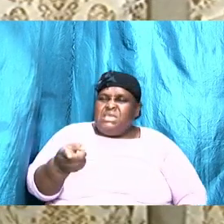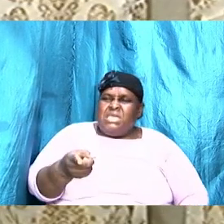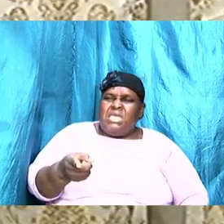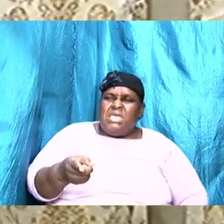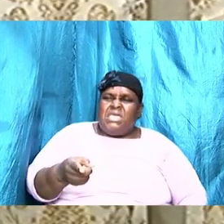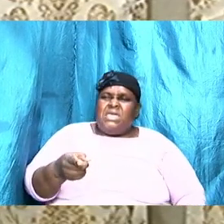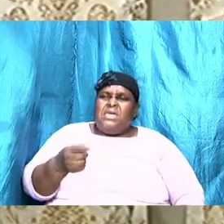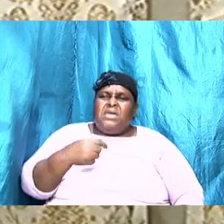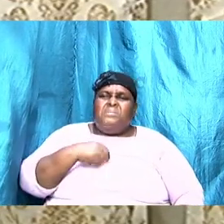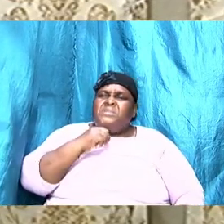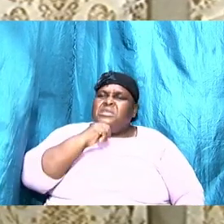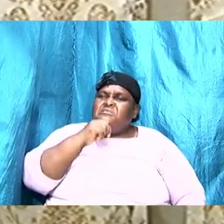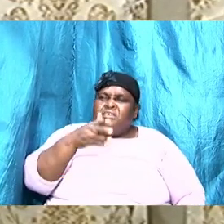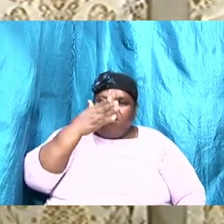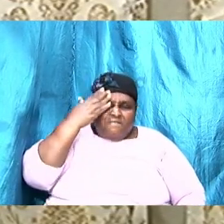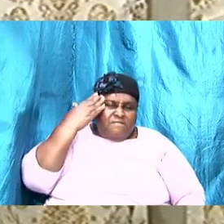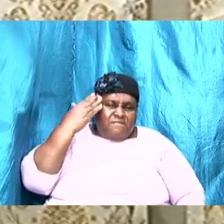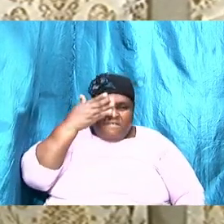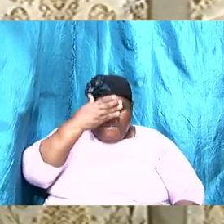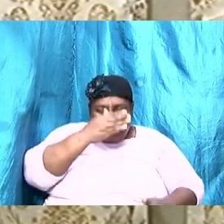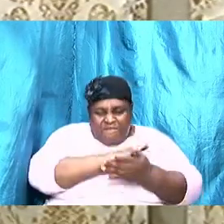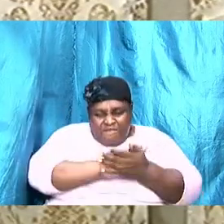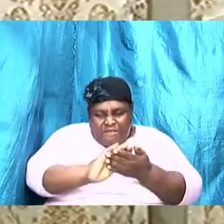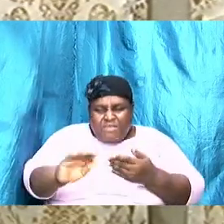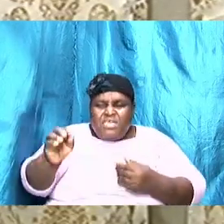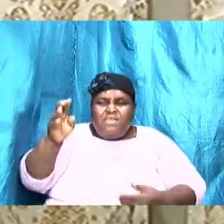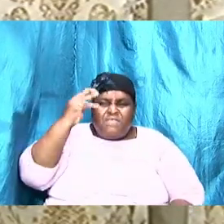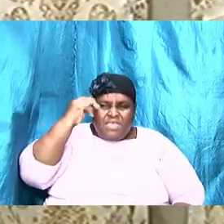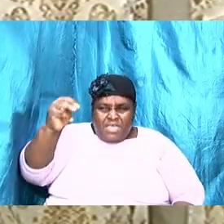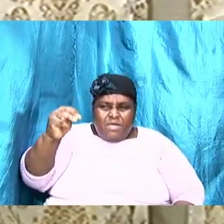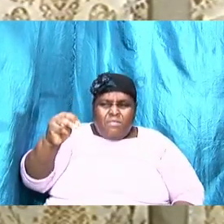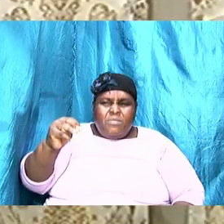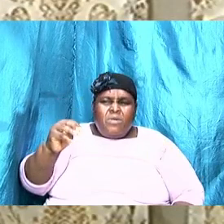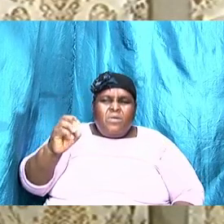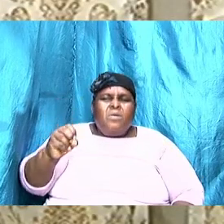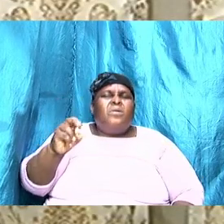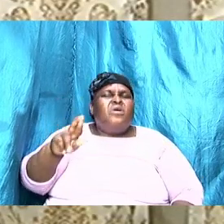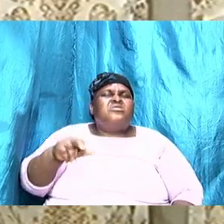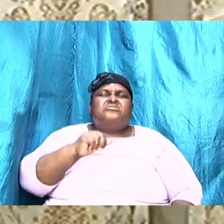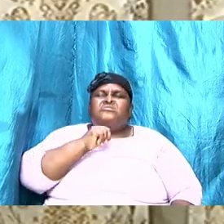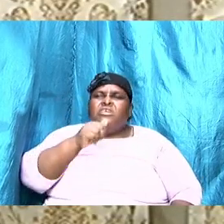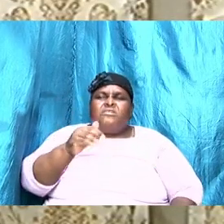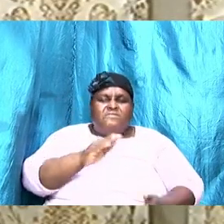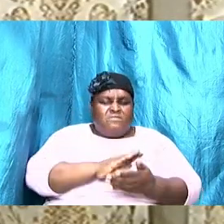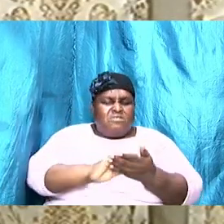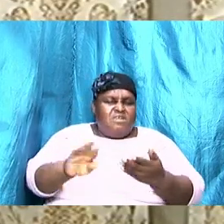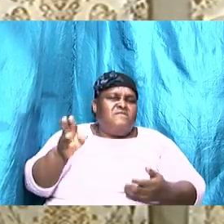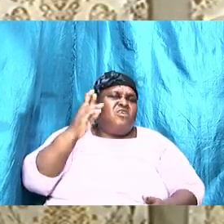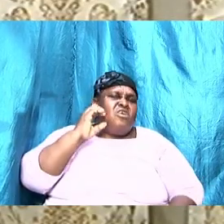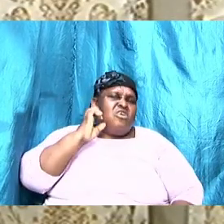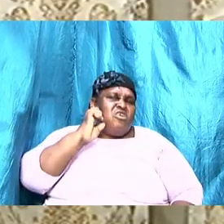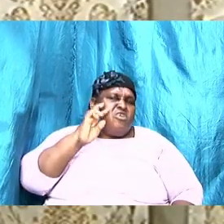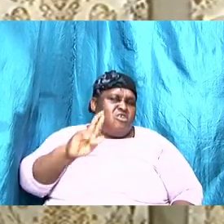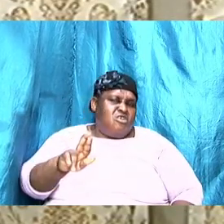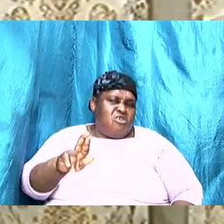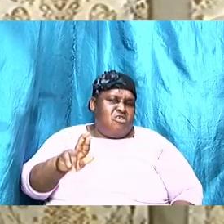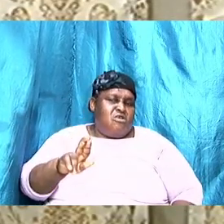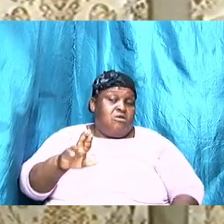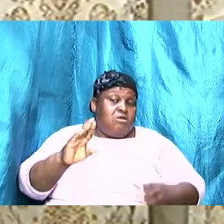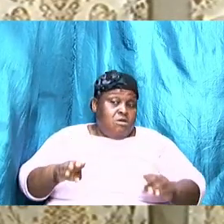will not forgive him or I will not forgive her it can be done